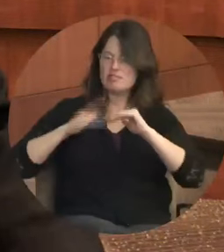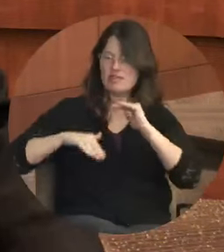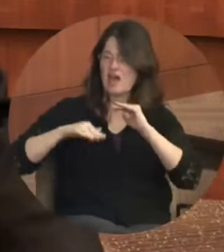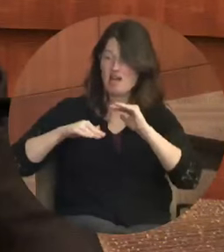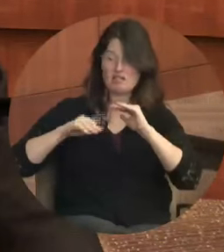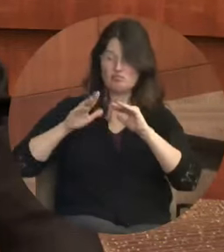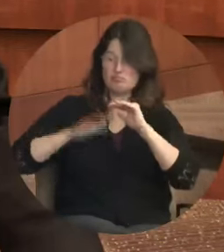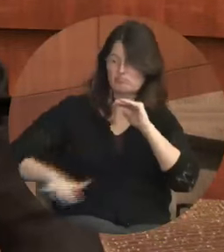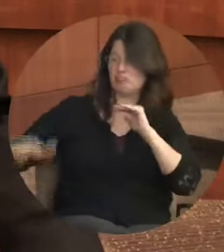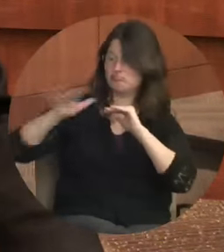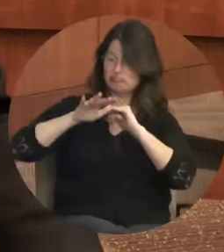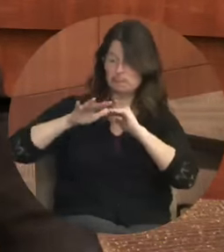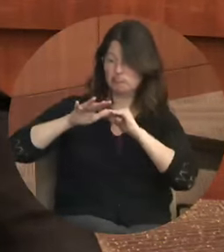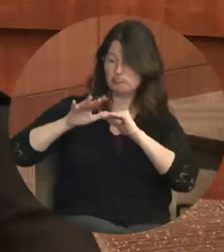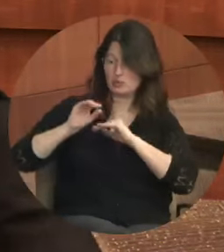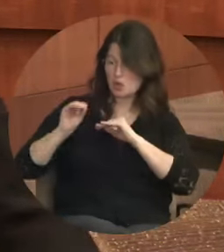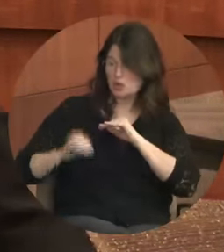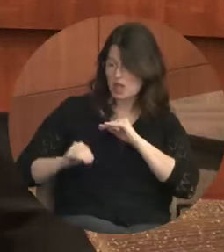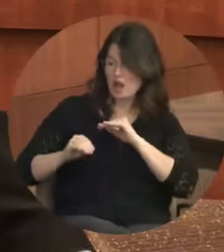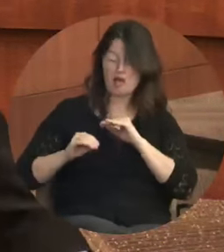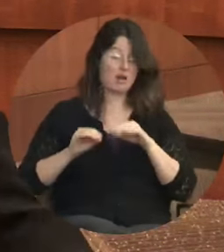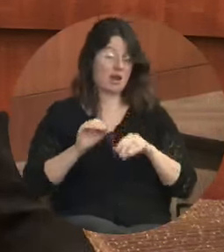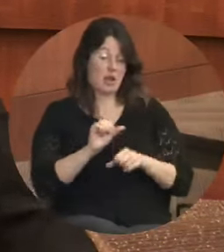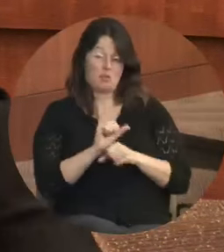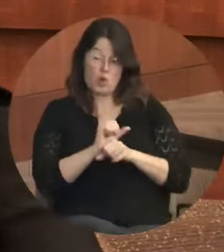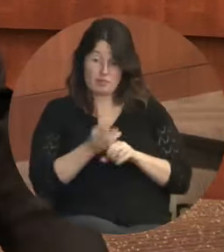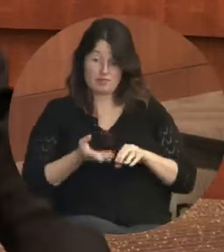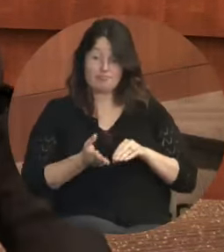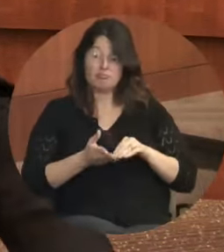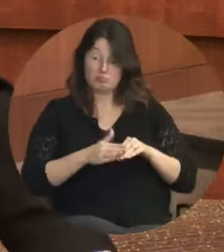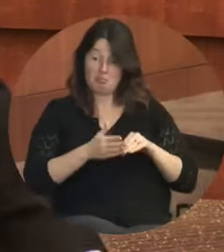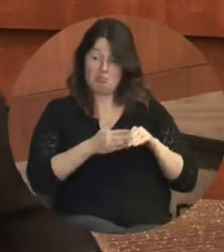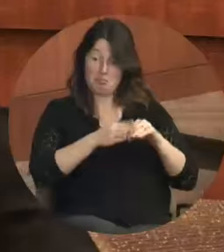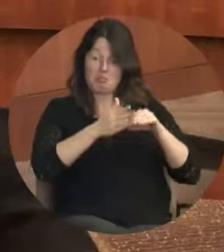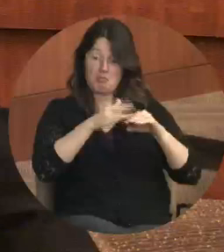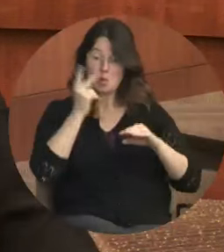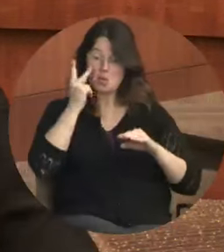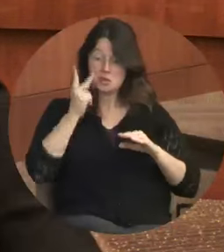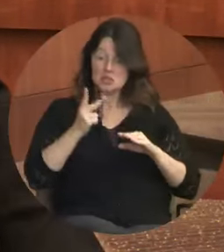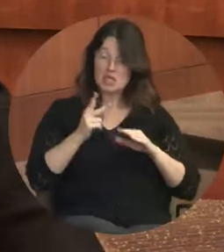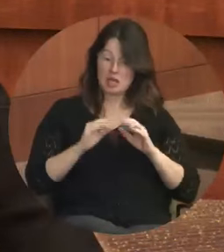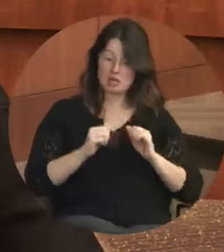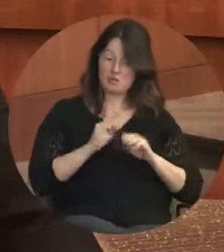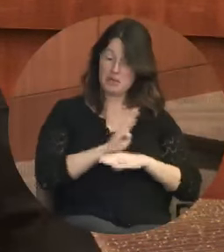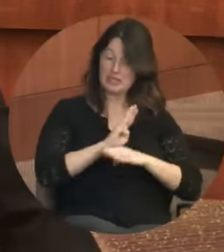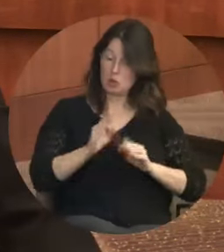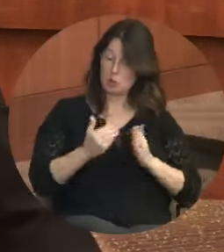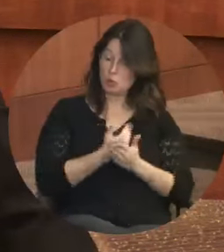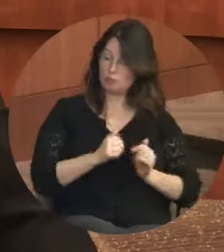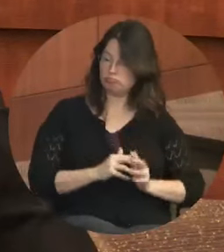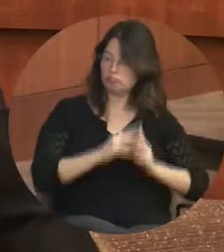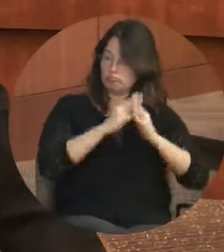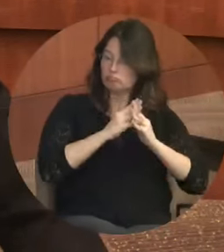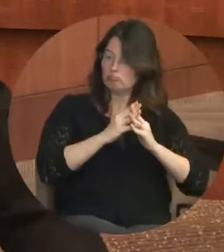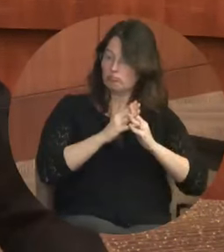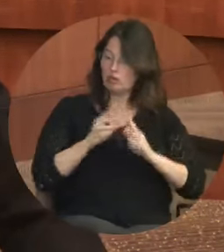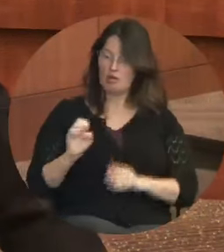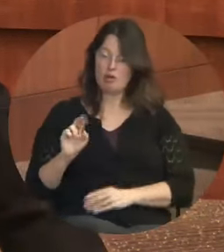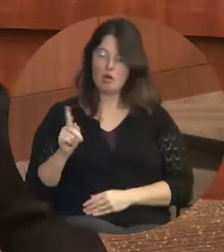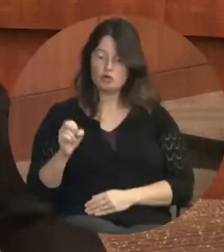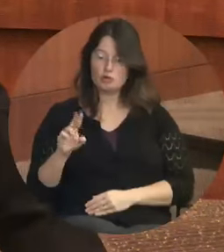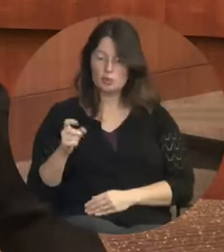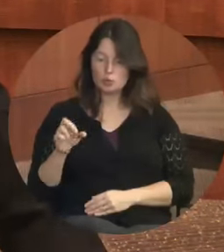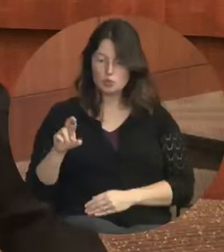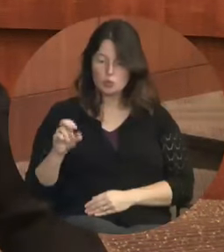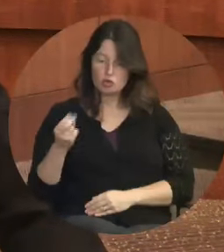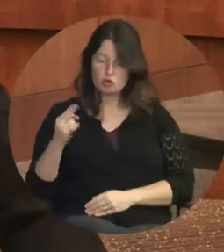improving. We're seeing positive growth in business startups and entrepreneurism. Violent crime rates are